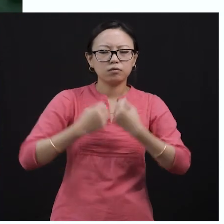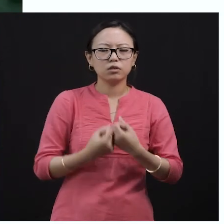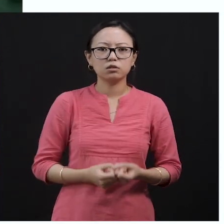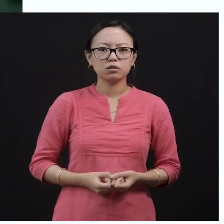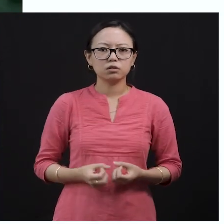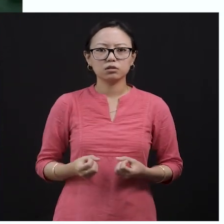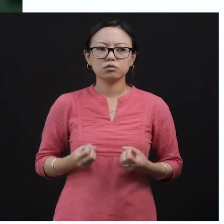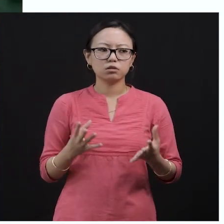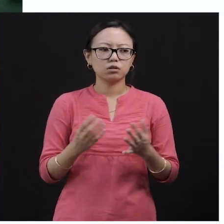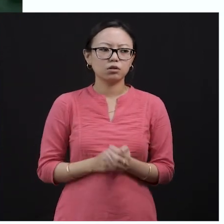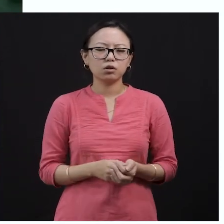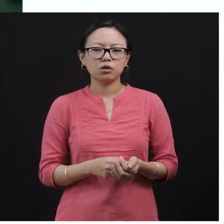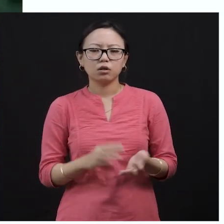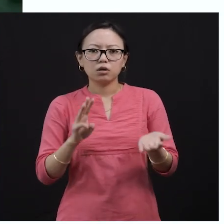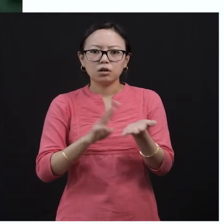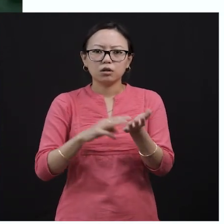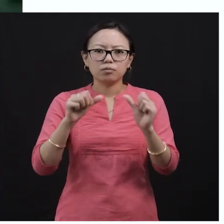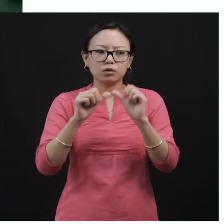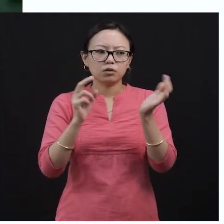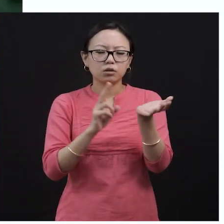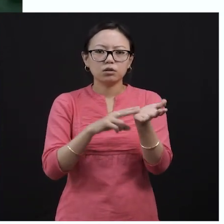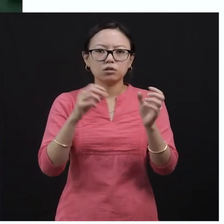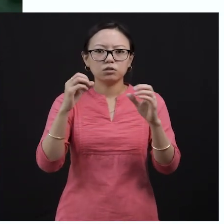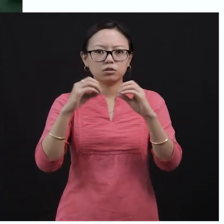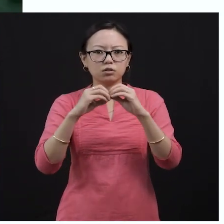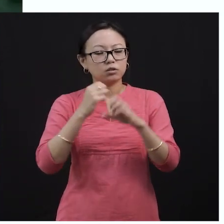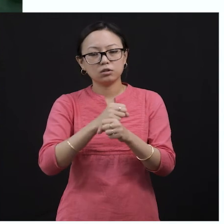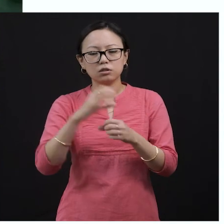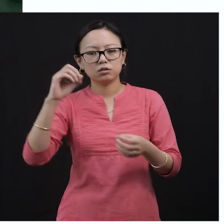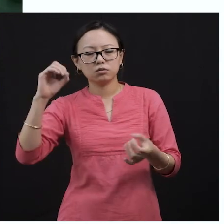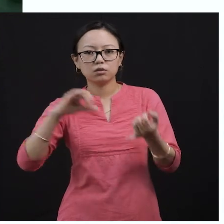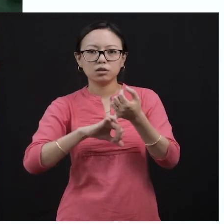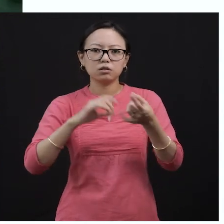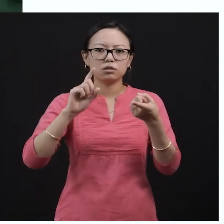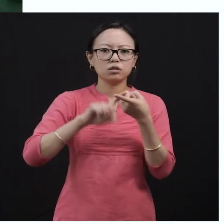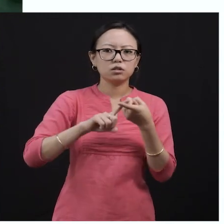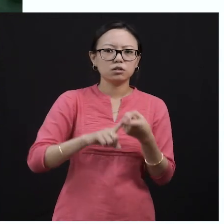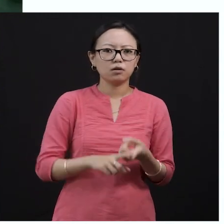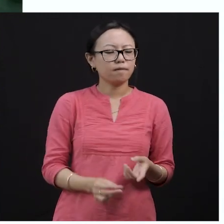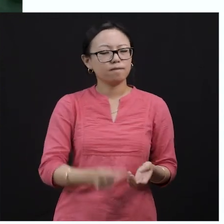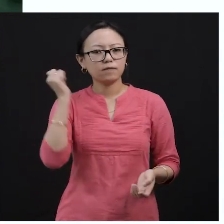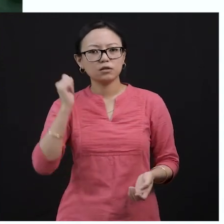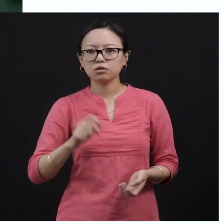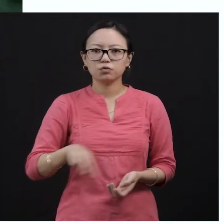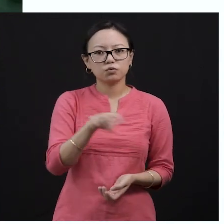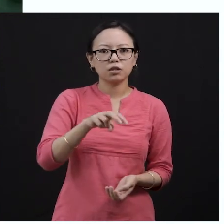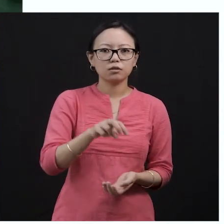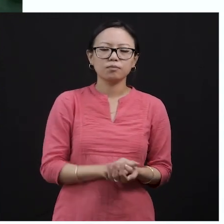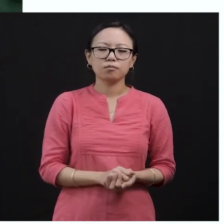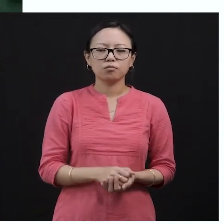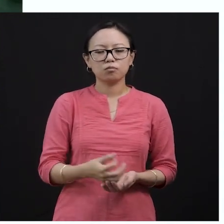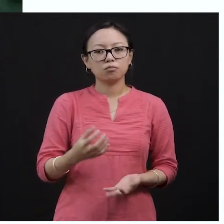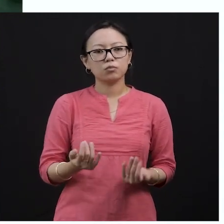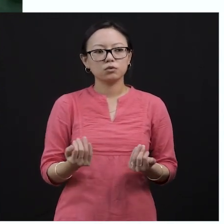quick animal. The cobra is slow, but the mangoes knew very well that the venom, that means the poison that comes out from the